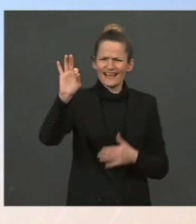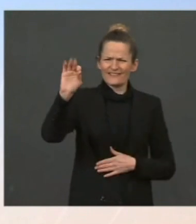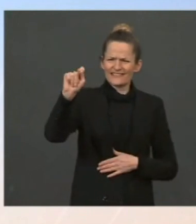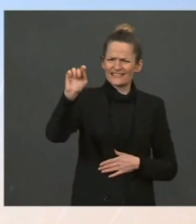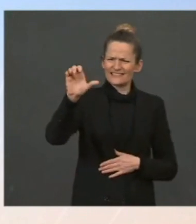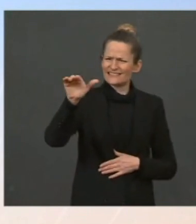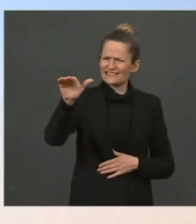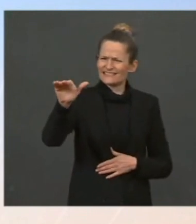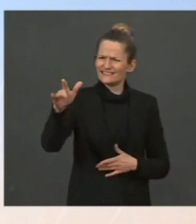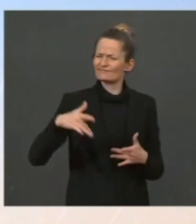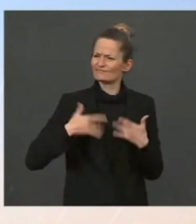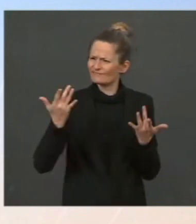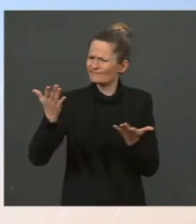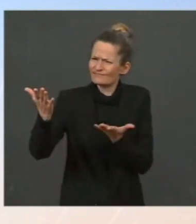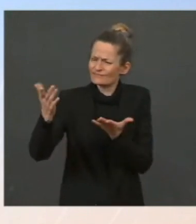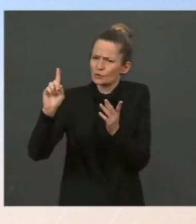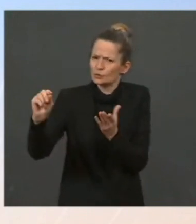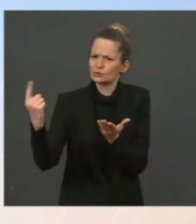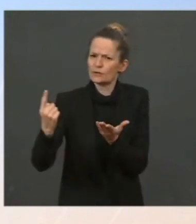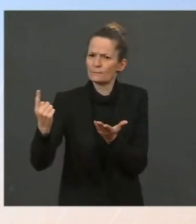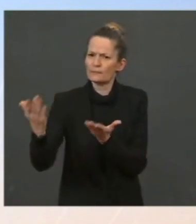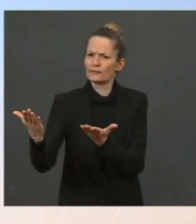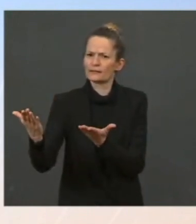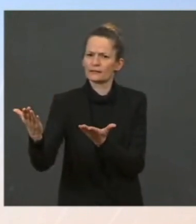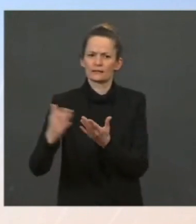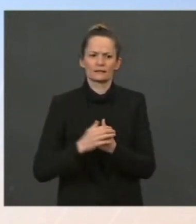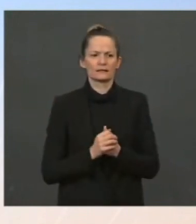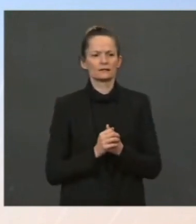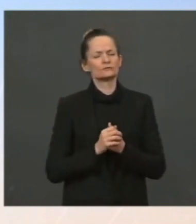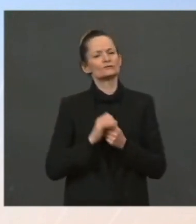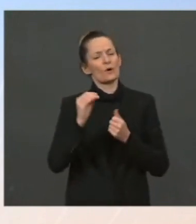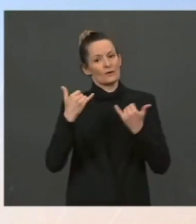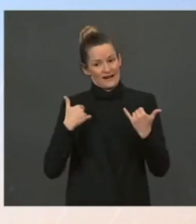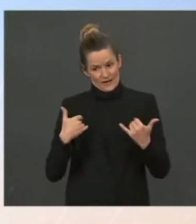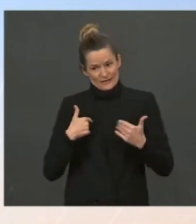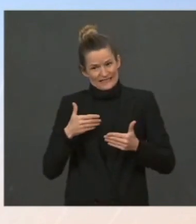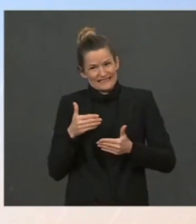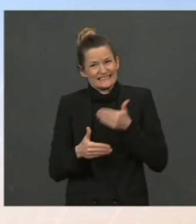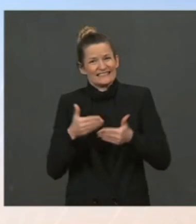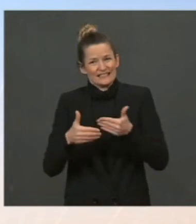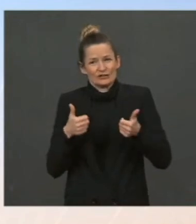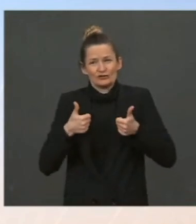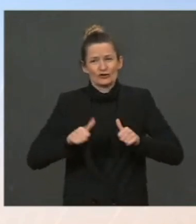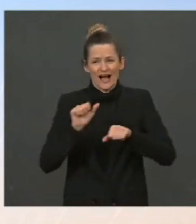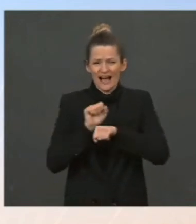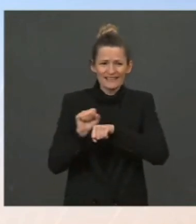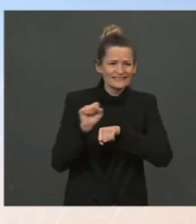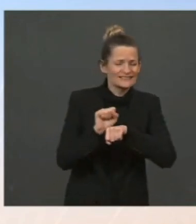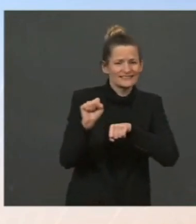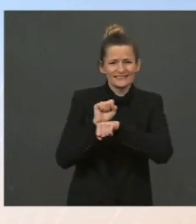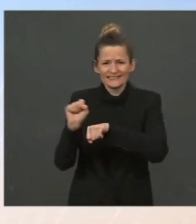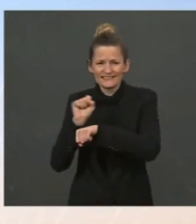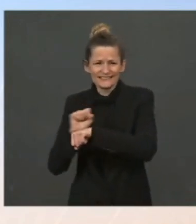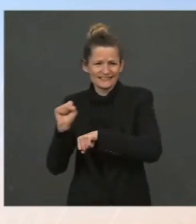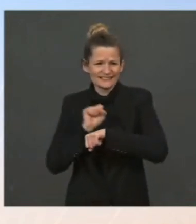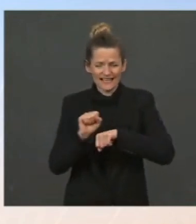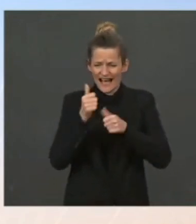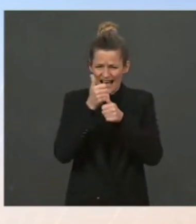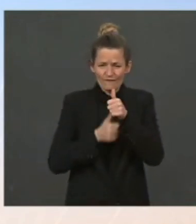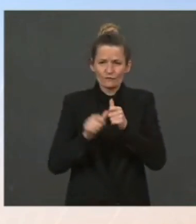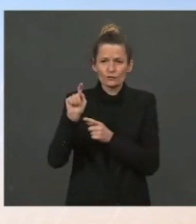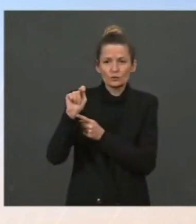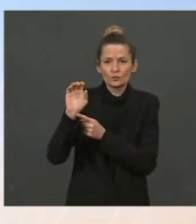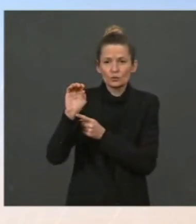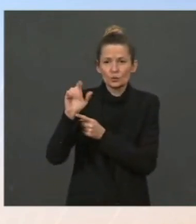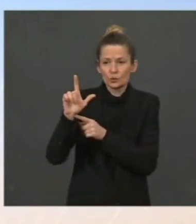every single tool that we can use to shield families from the rising costs of fuel. And, you know, that's why